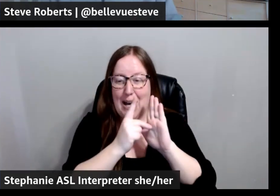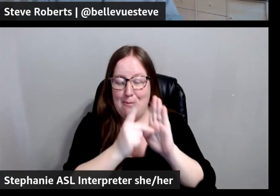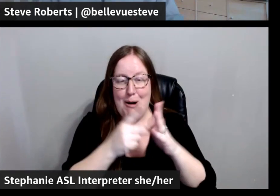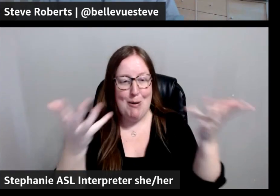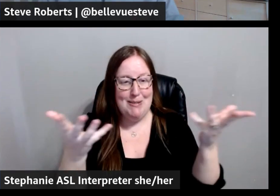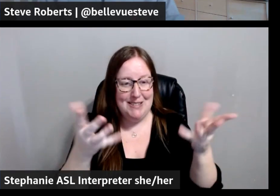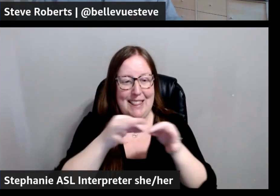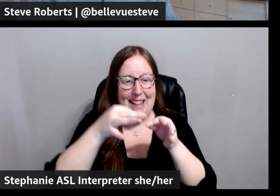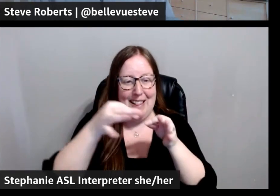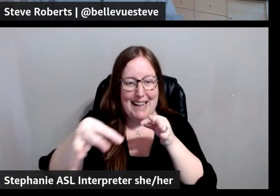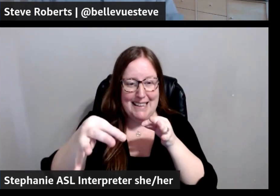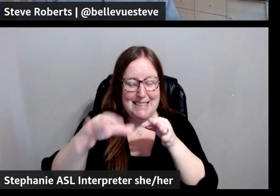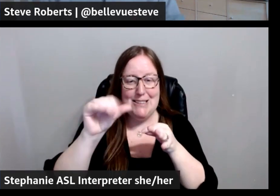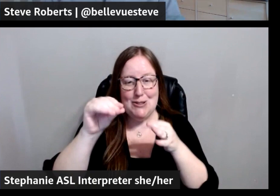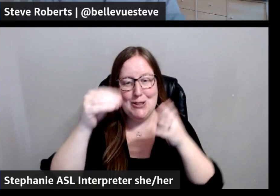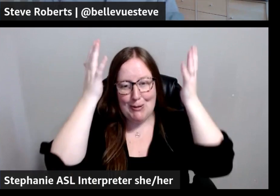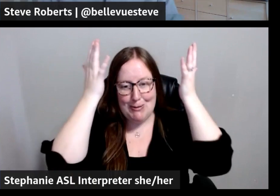before.